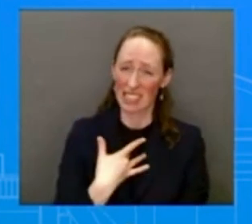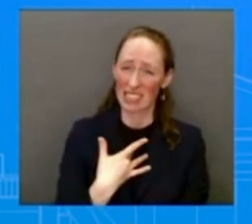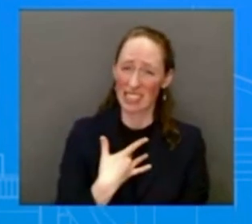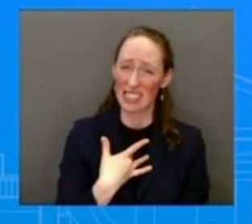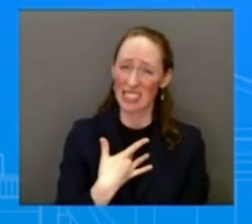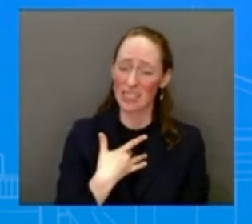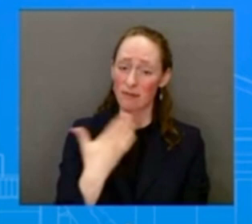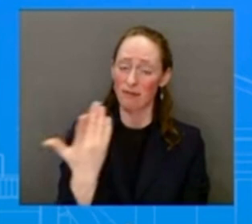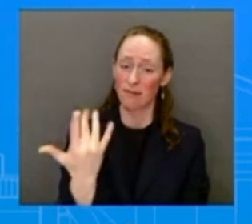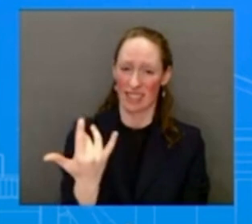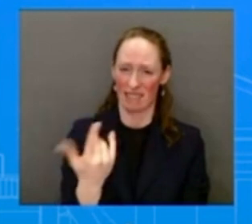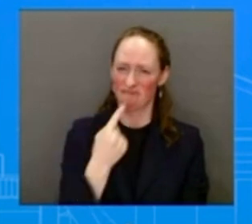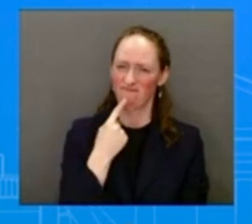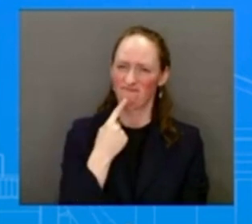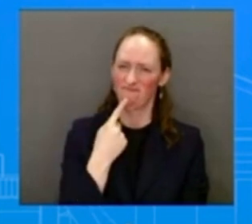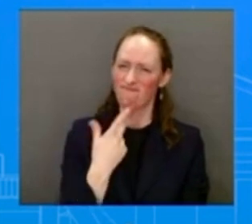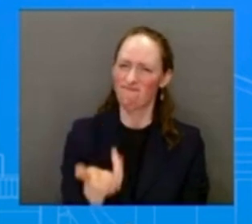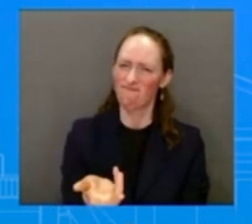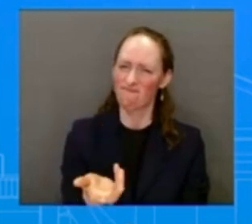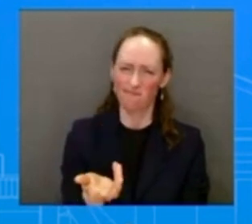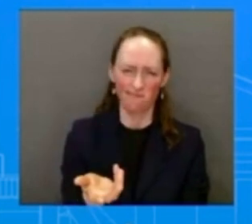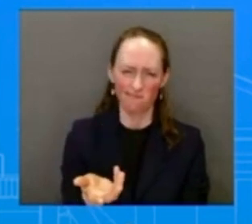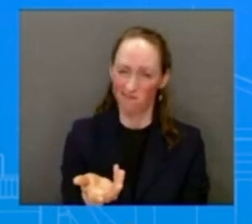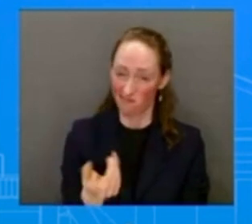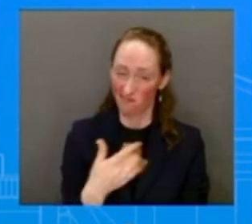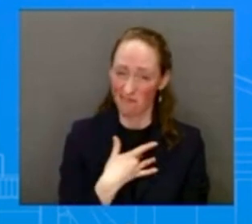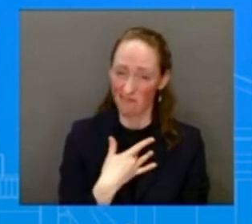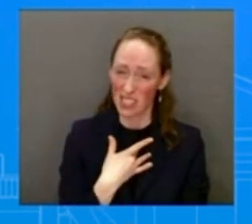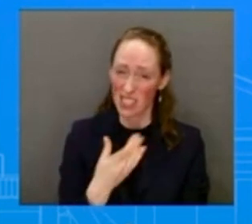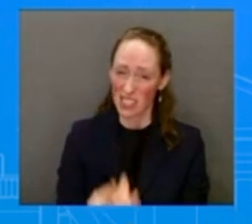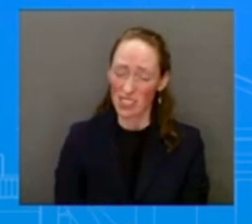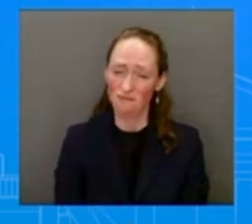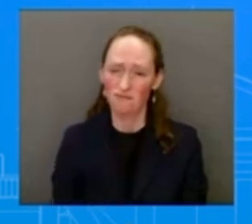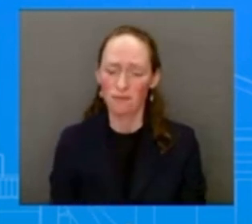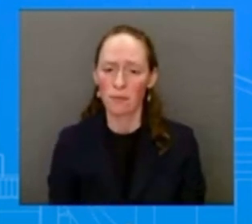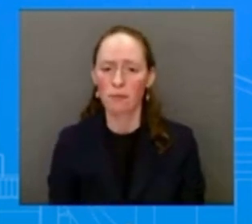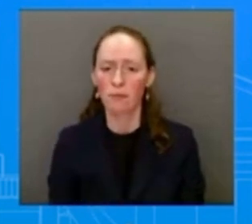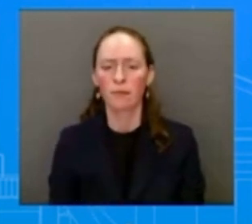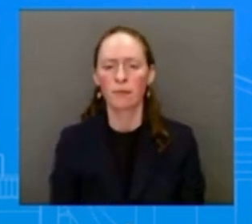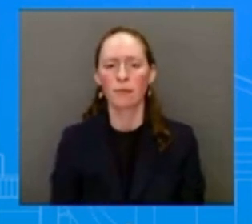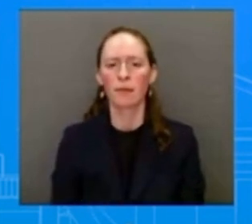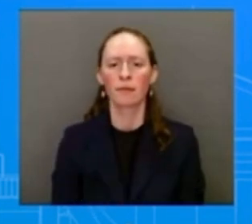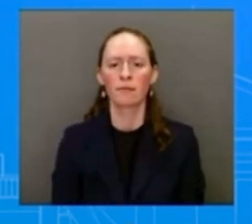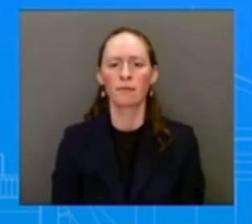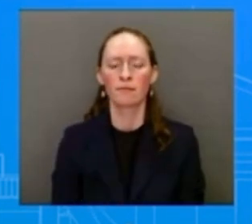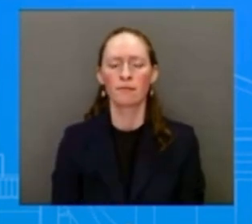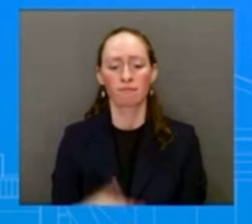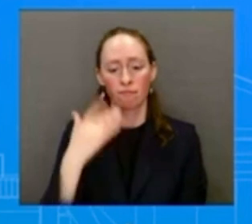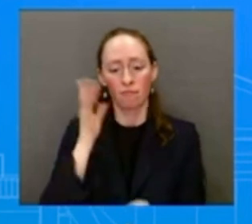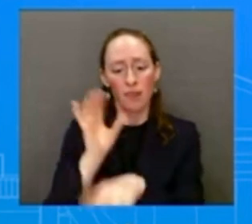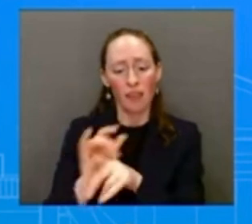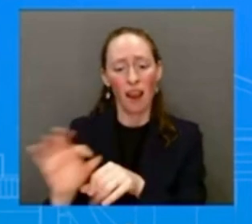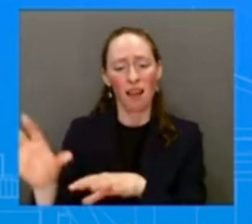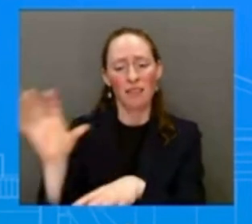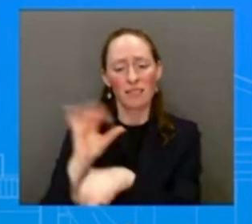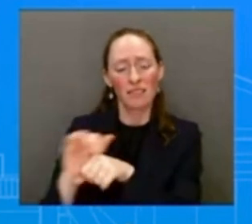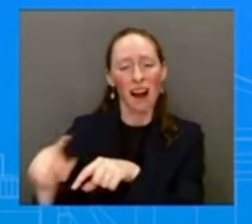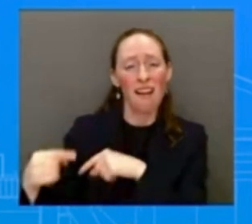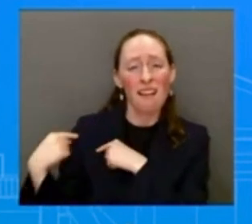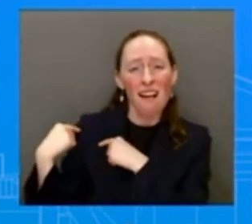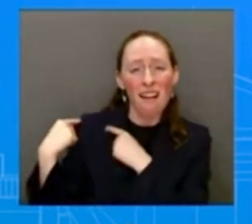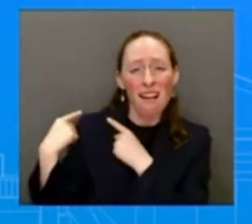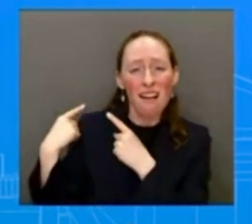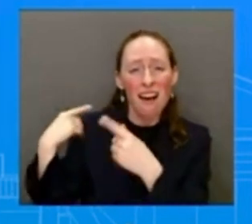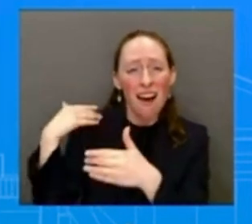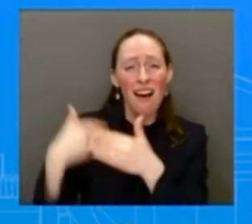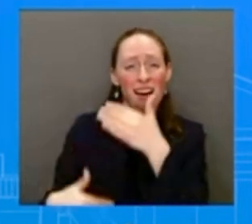these efforts haven't had more of effect on lessening the scourge of terrible violence? H Well,